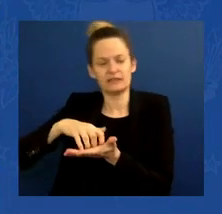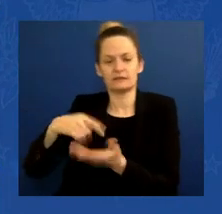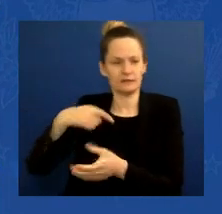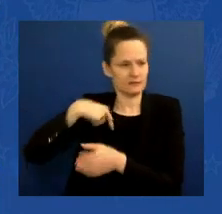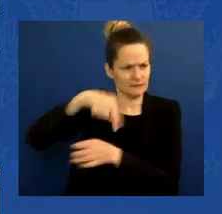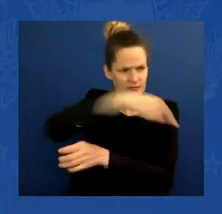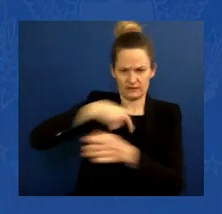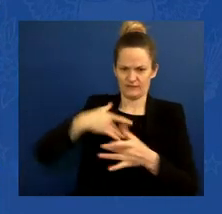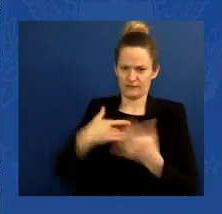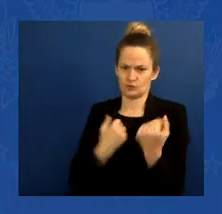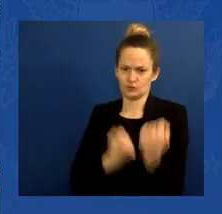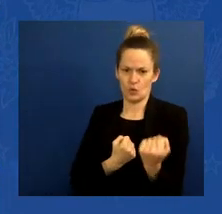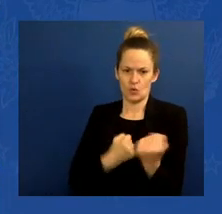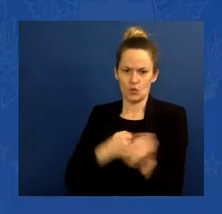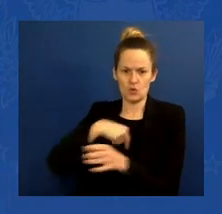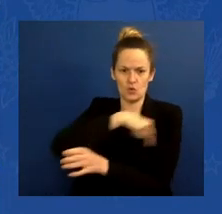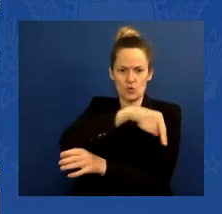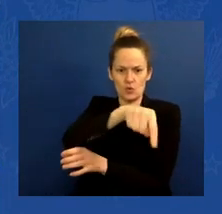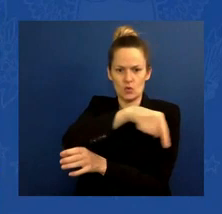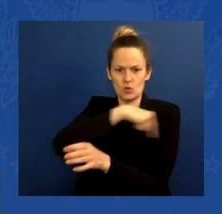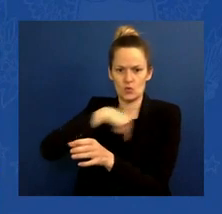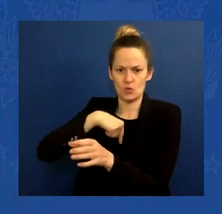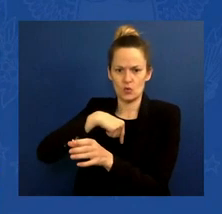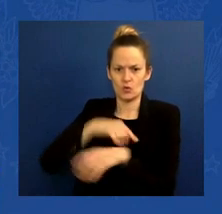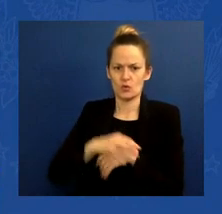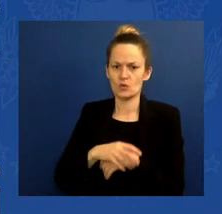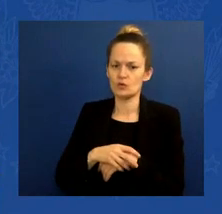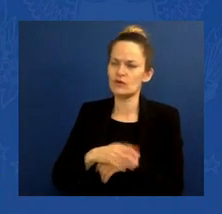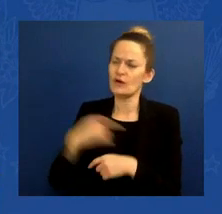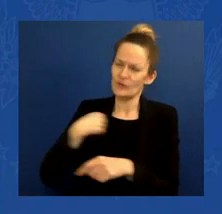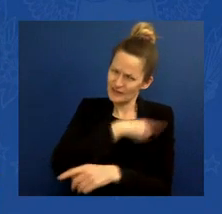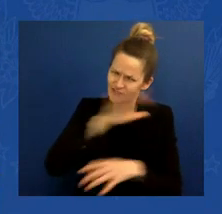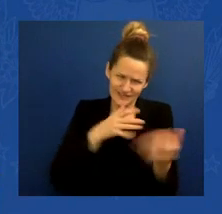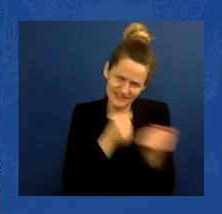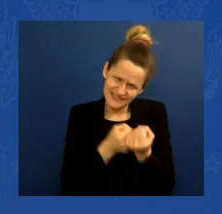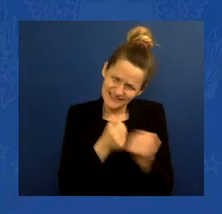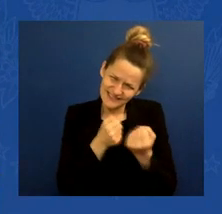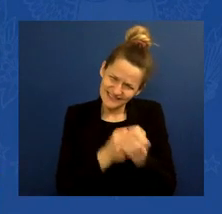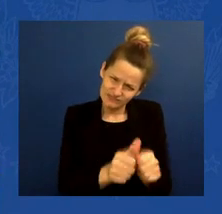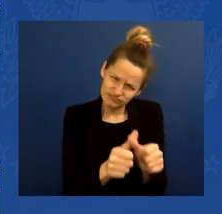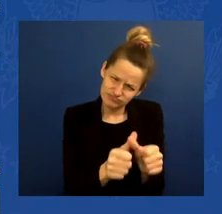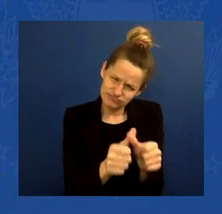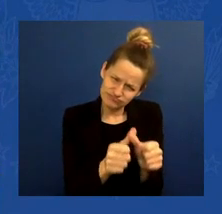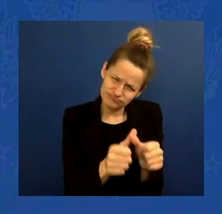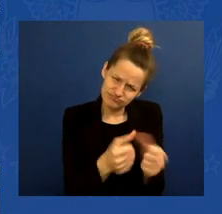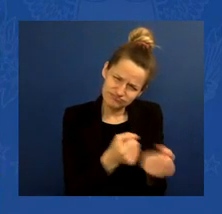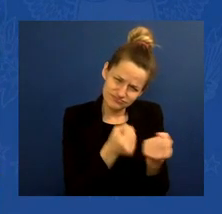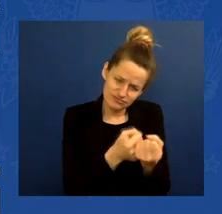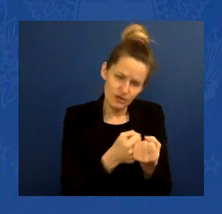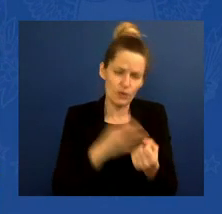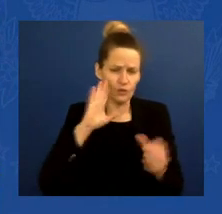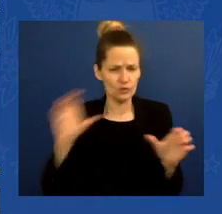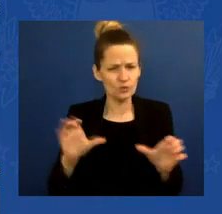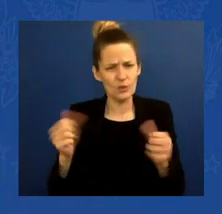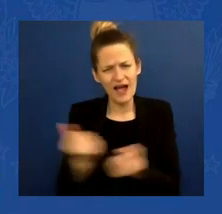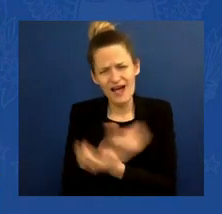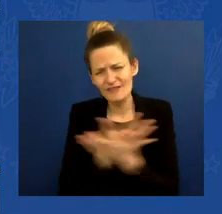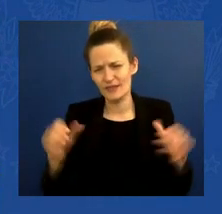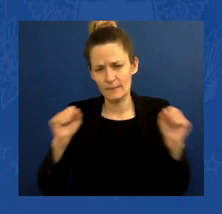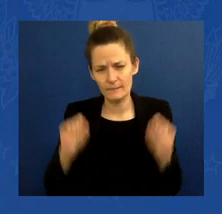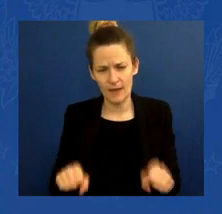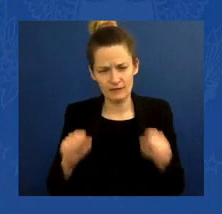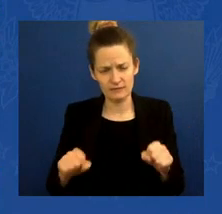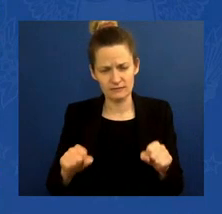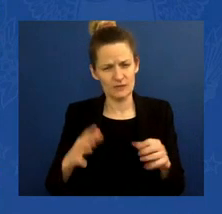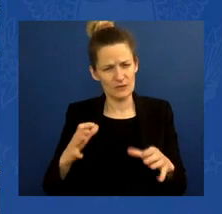And we'll do everything we can to push for and end this tragic, unnecessary war. This is a struggle that pits the appetites of an